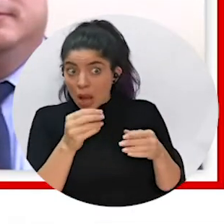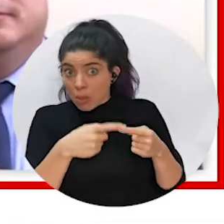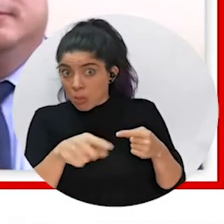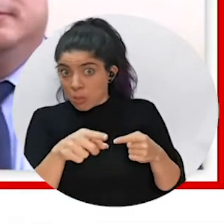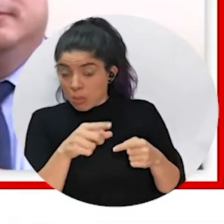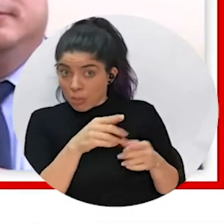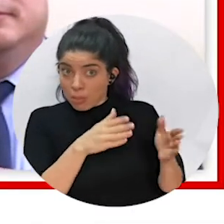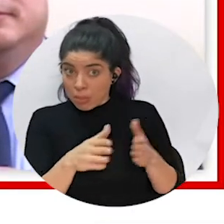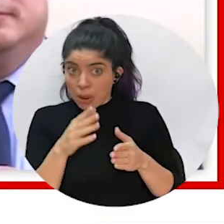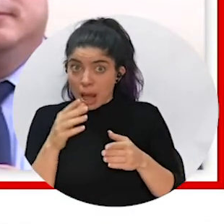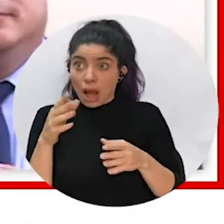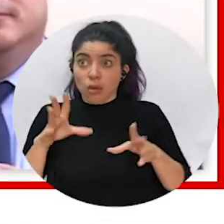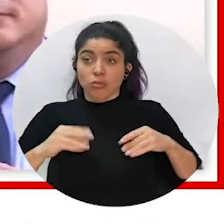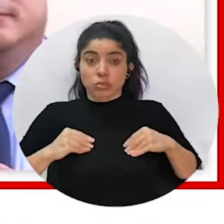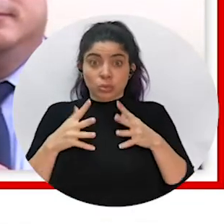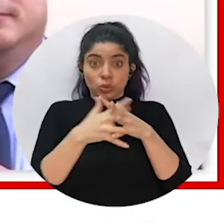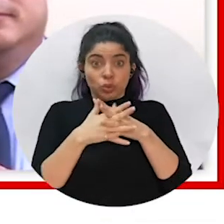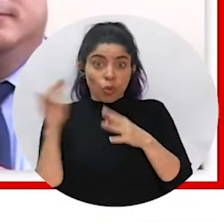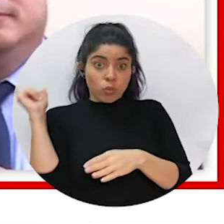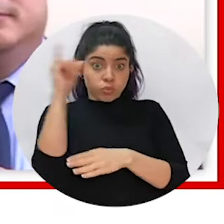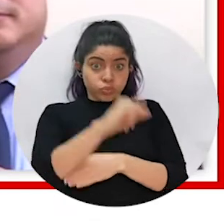or I should say, in the near term?